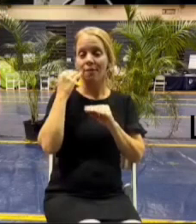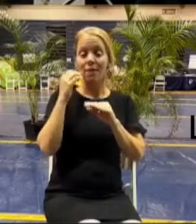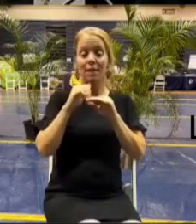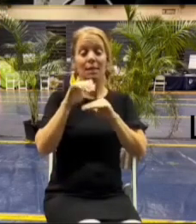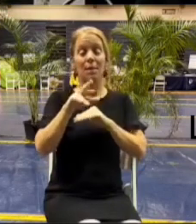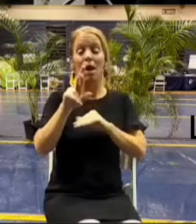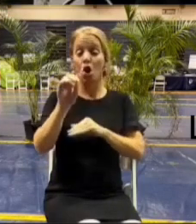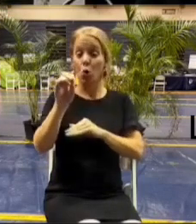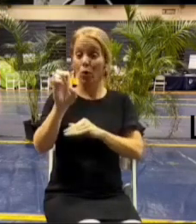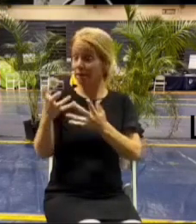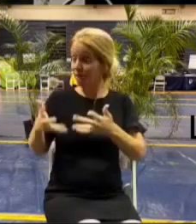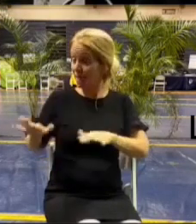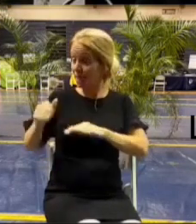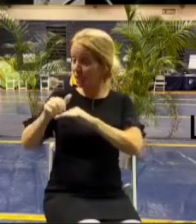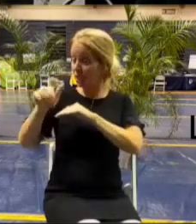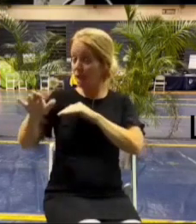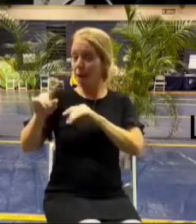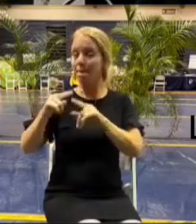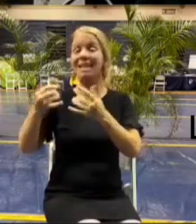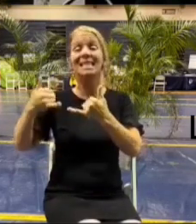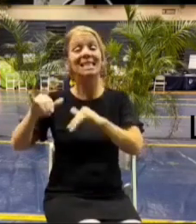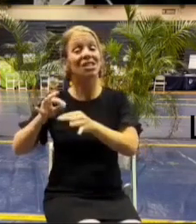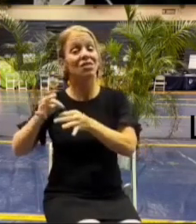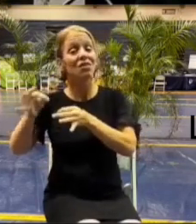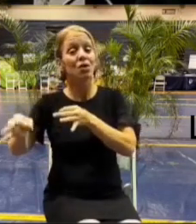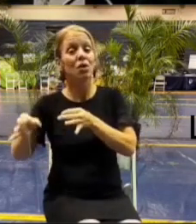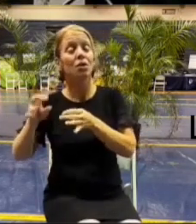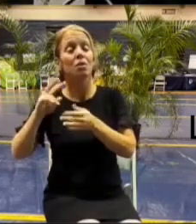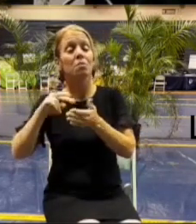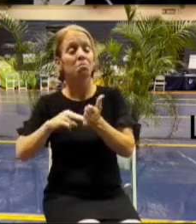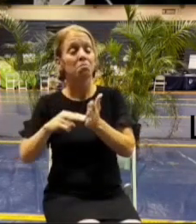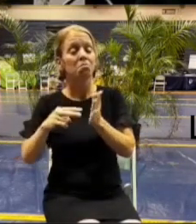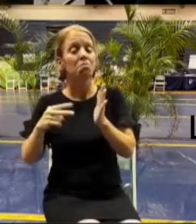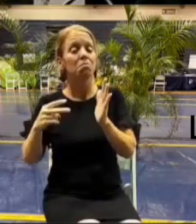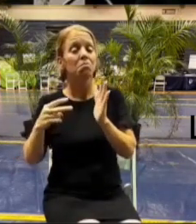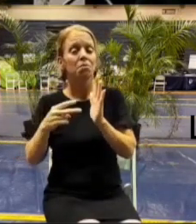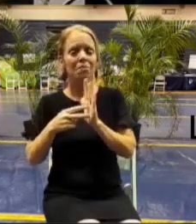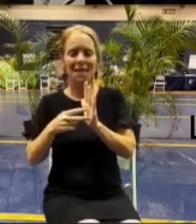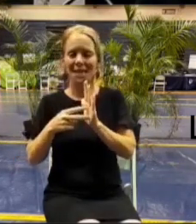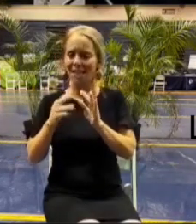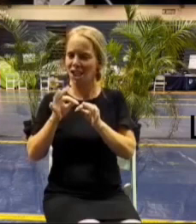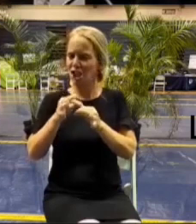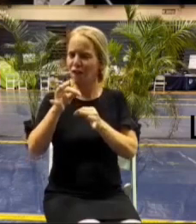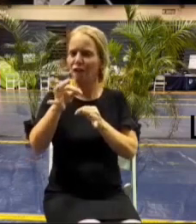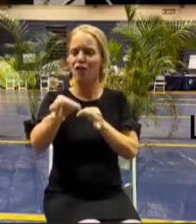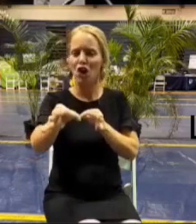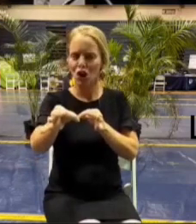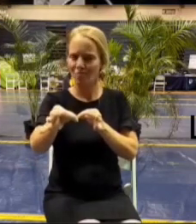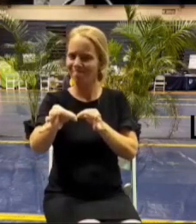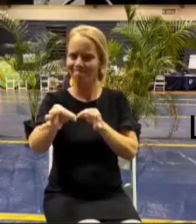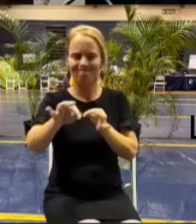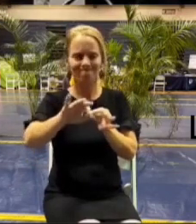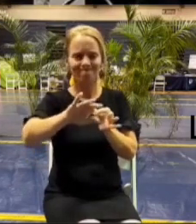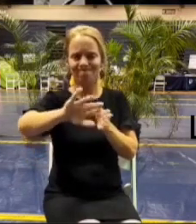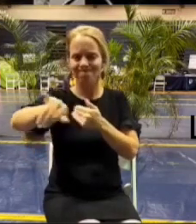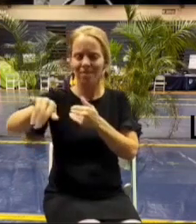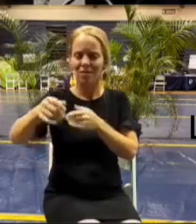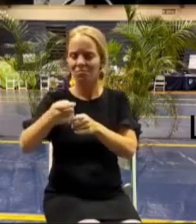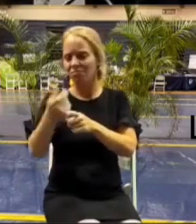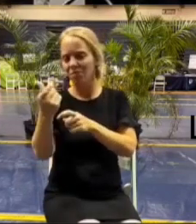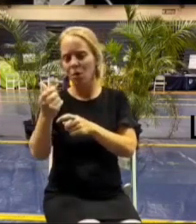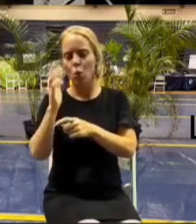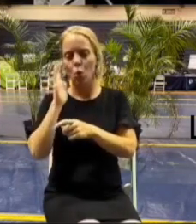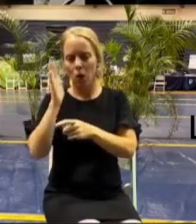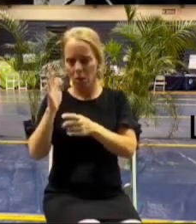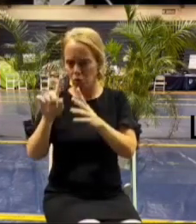deferred property we are going to start to undefer those properties and and we're going to